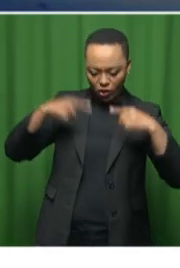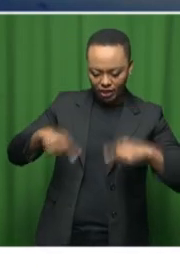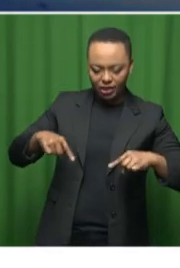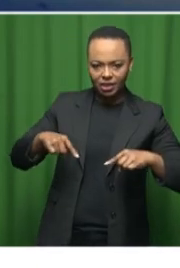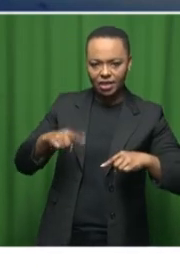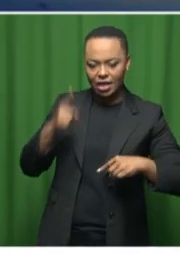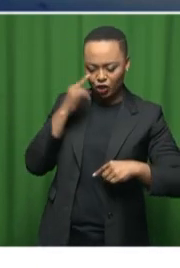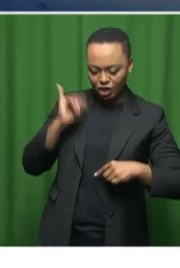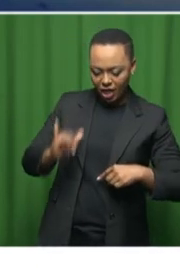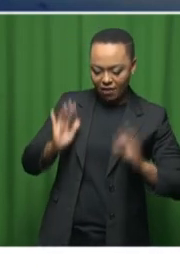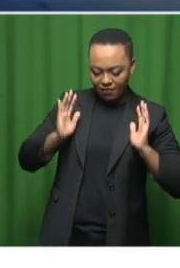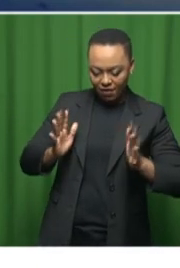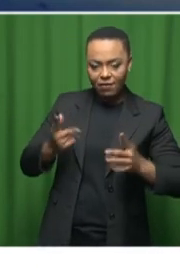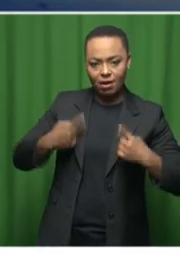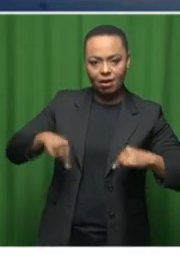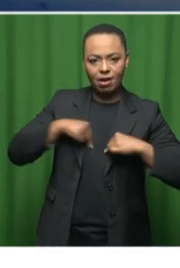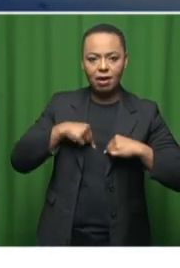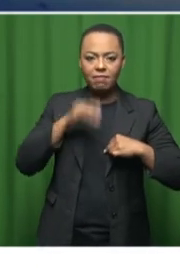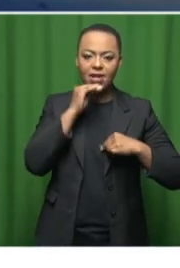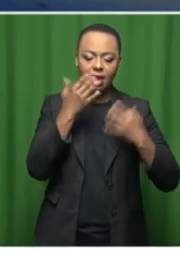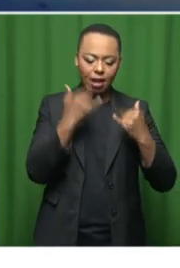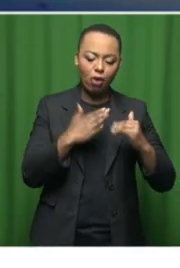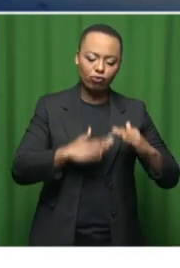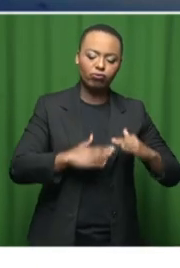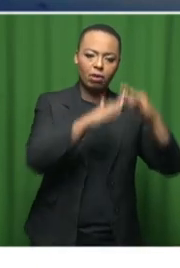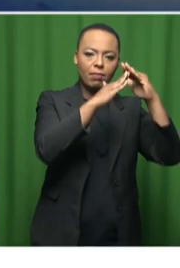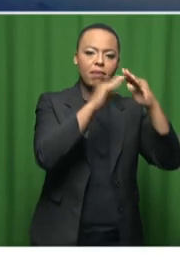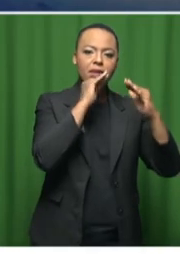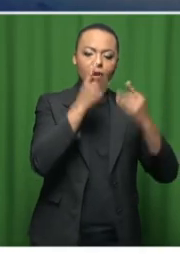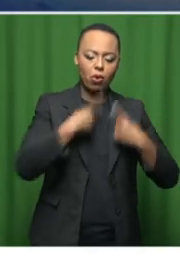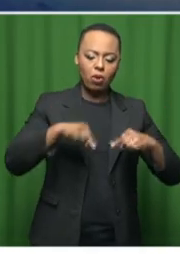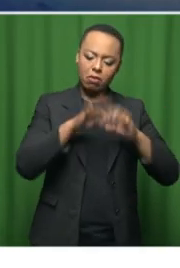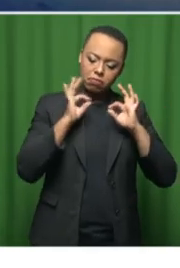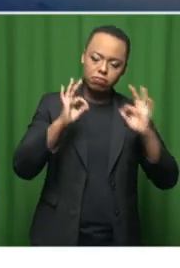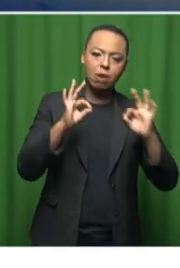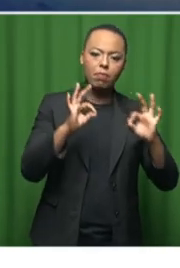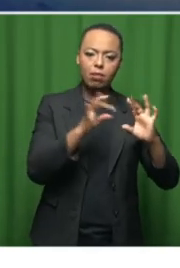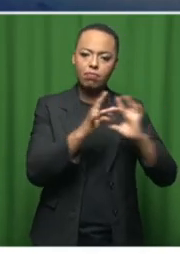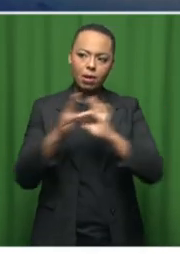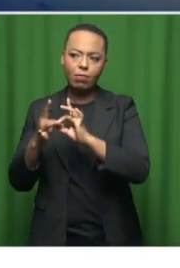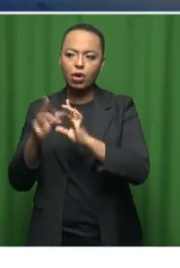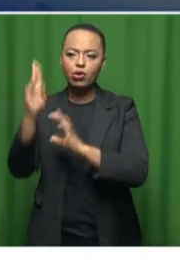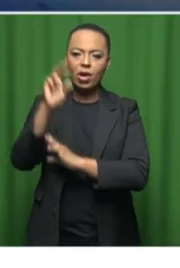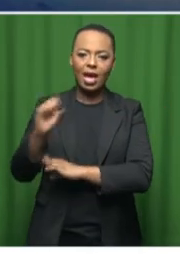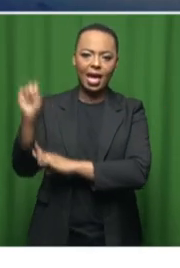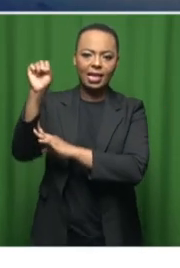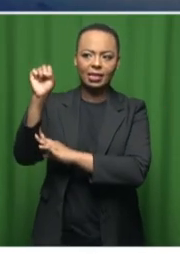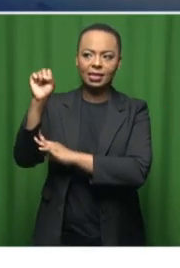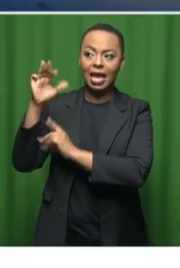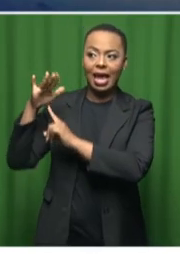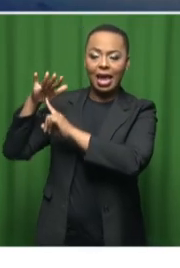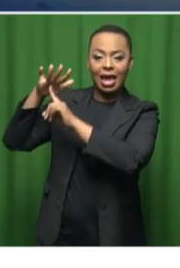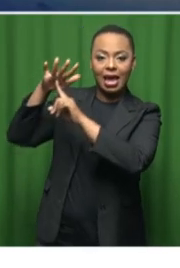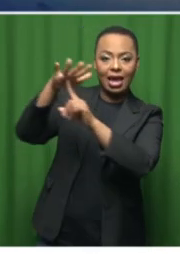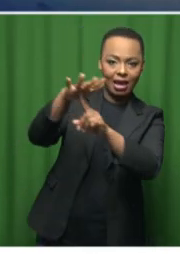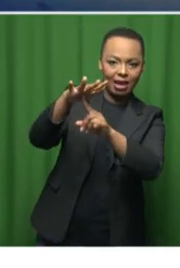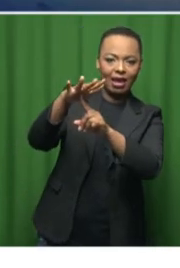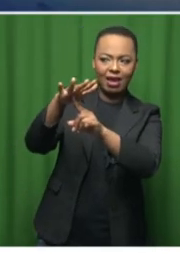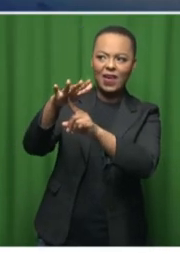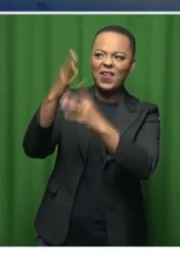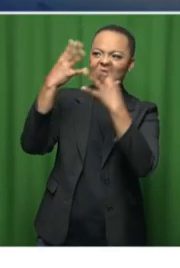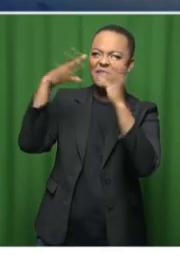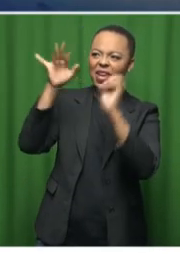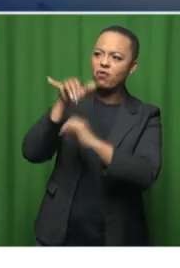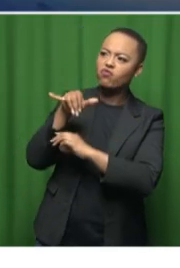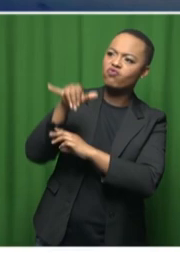We're given category one, which says we are on par with U.S. Our aircraft can fly freely